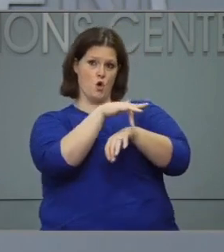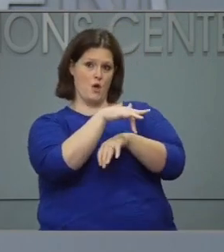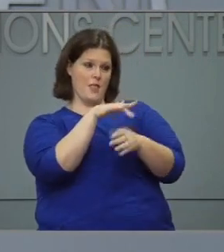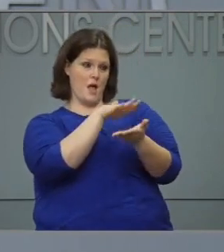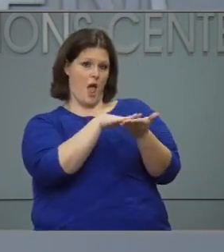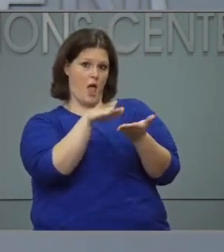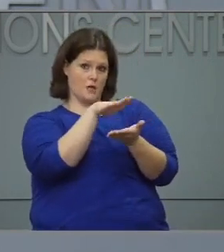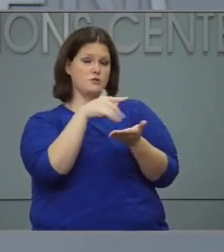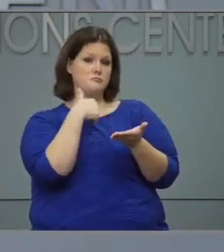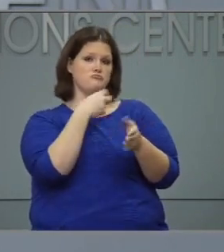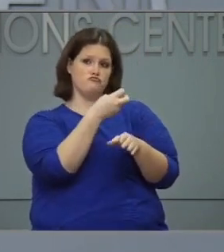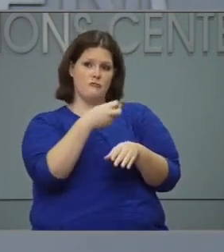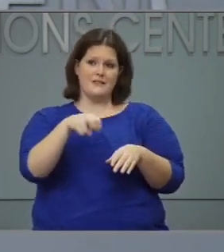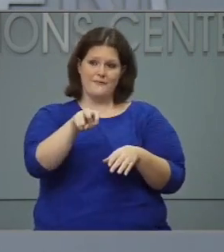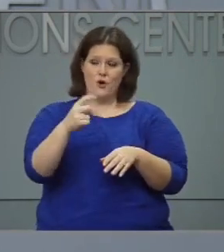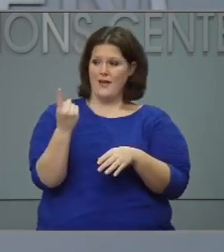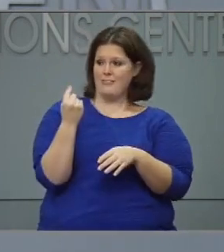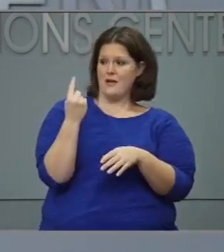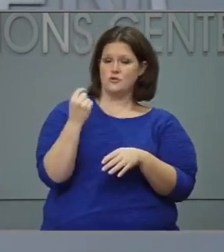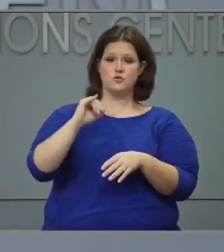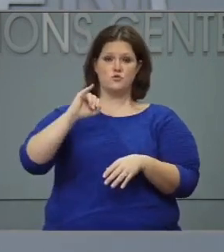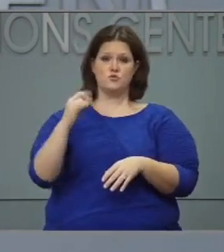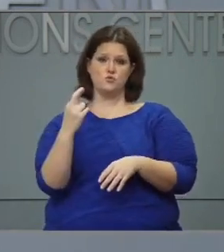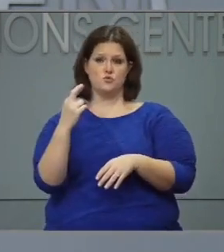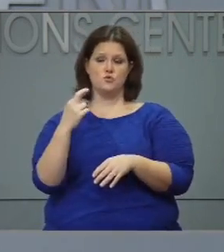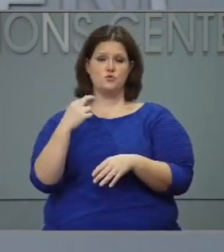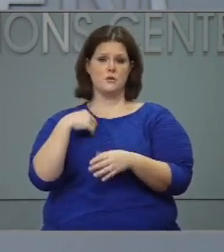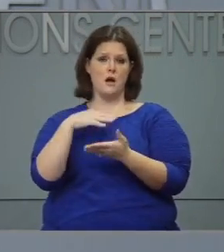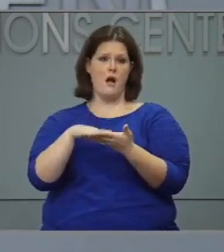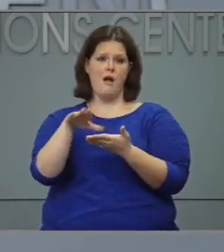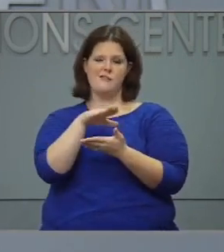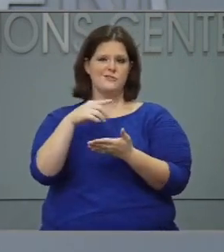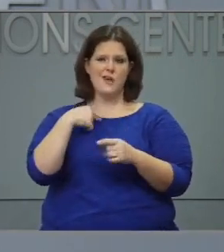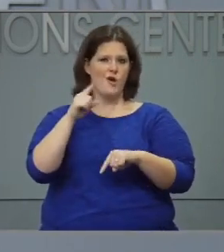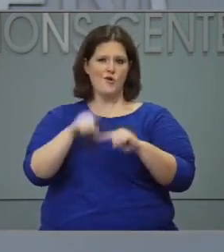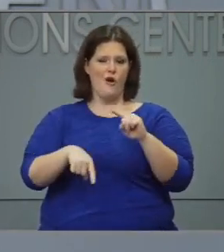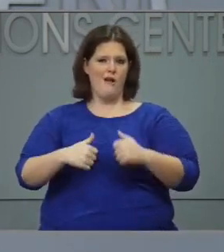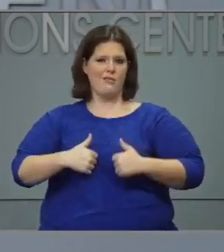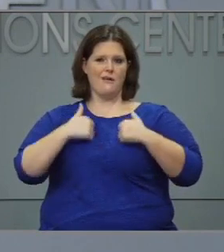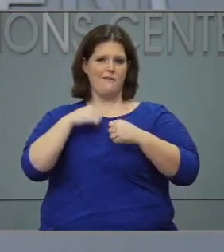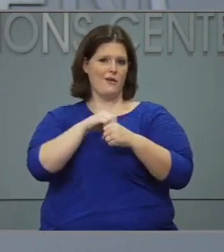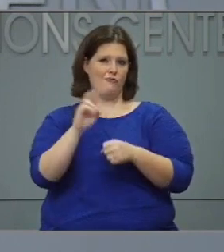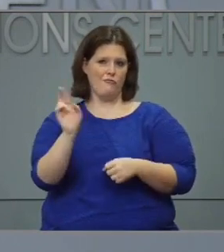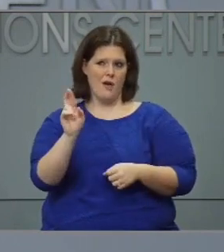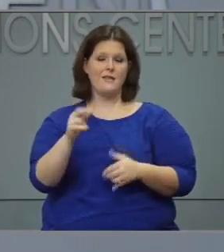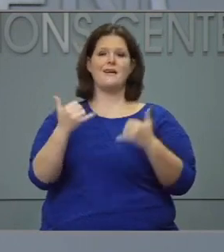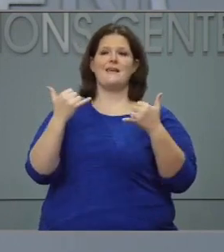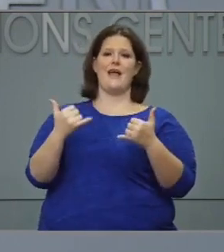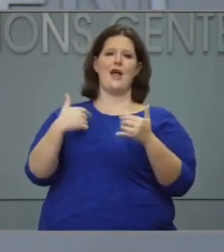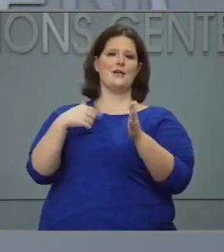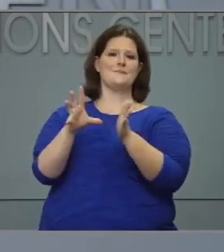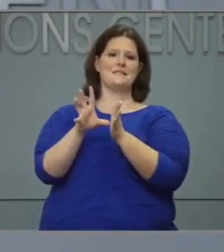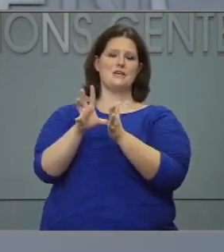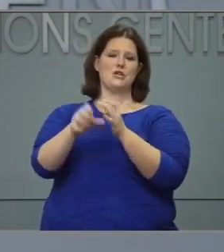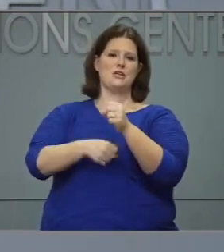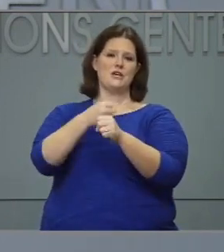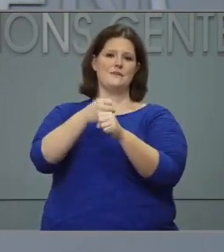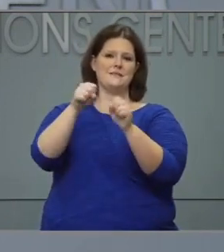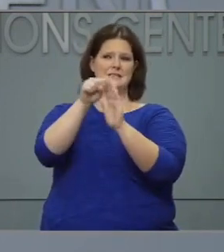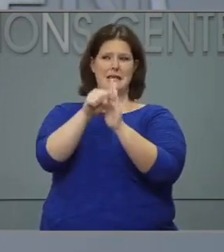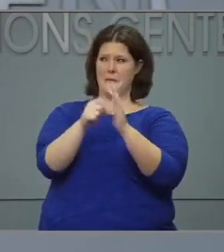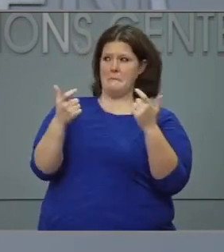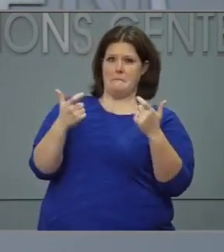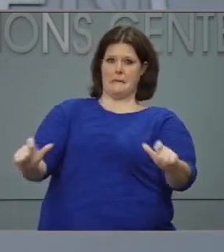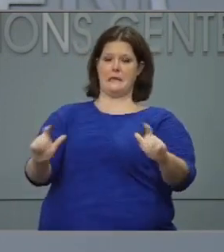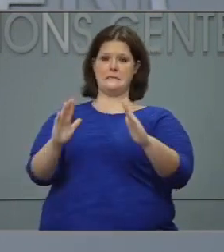last year, junior year of college, I wasn't able to live in Raleigh, but now I'm in my senior year at State. I'm in Raleigh. It's a bigger city,